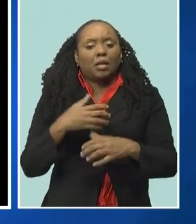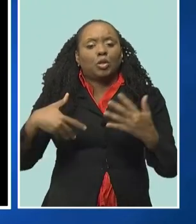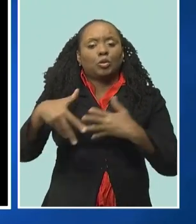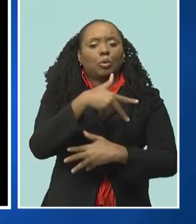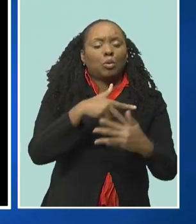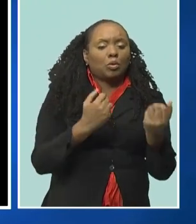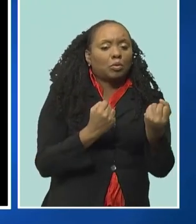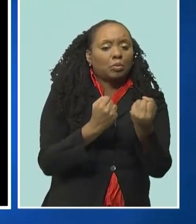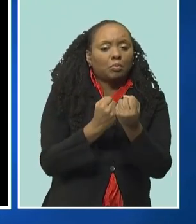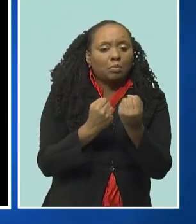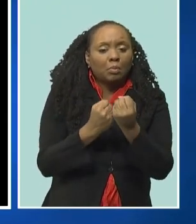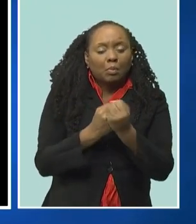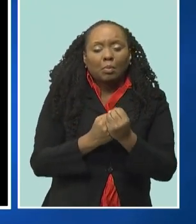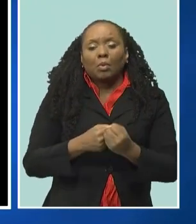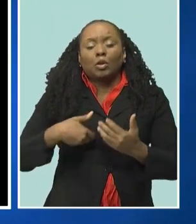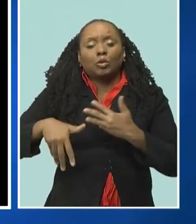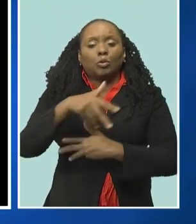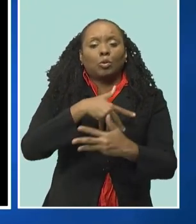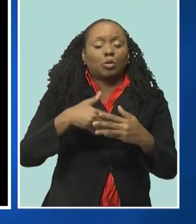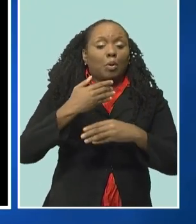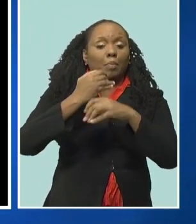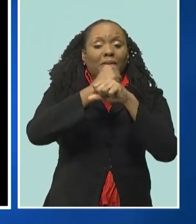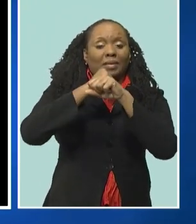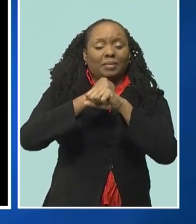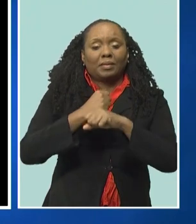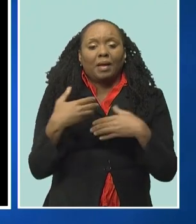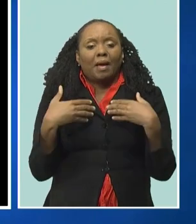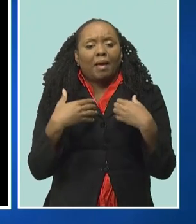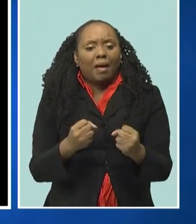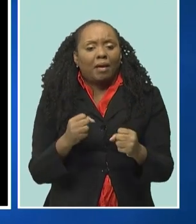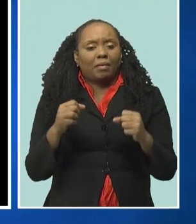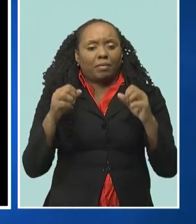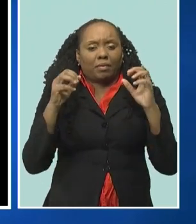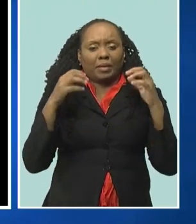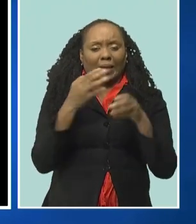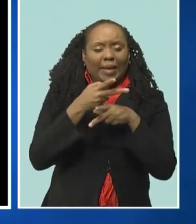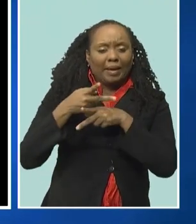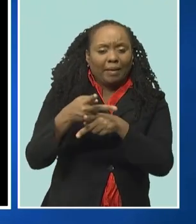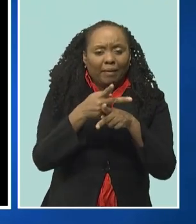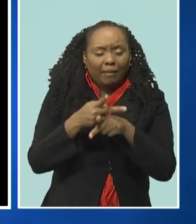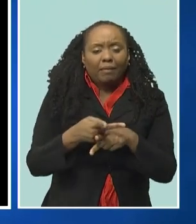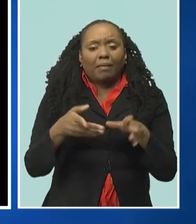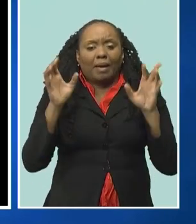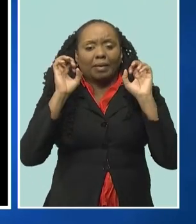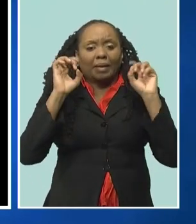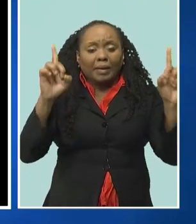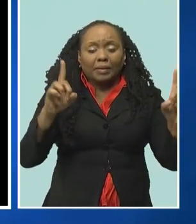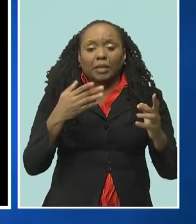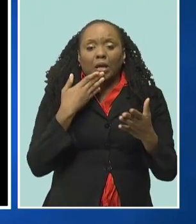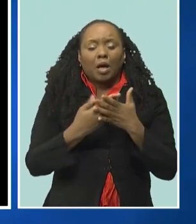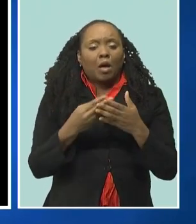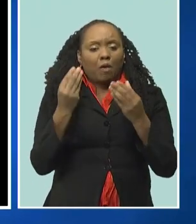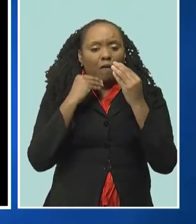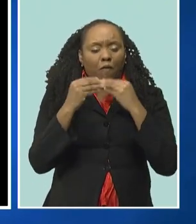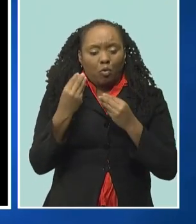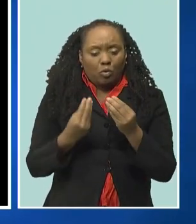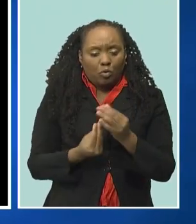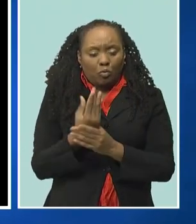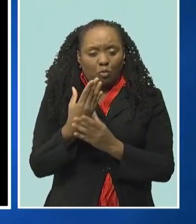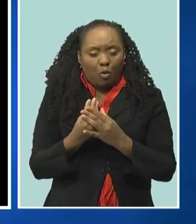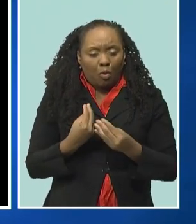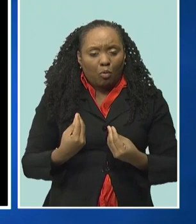decent job creation, health care, quality education, sustainable food systems, urban infrastructure,